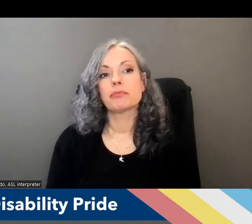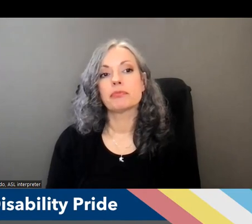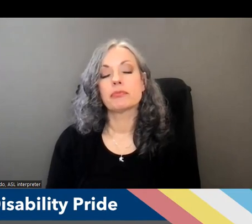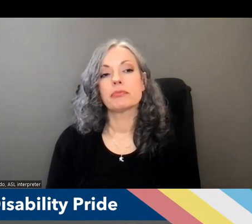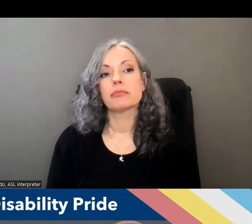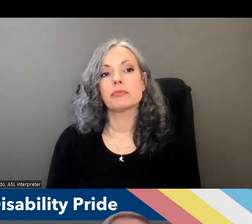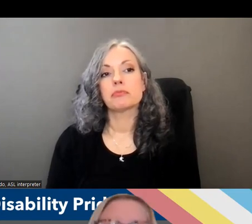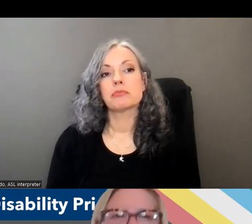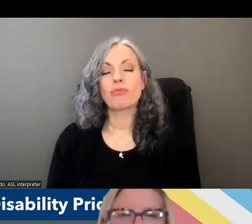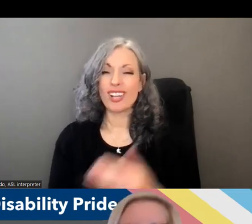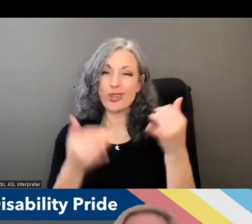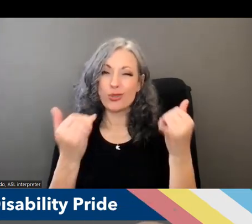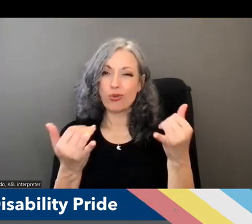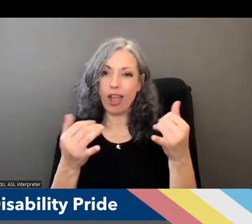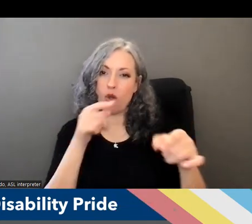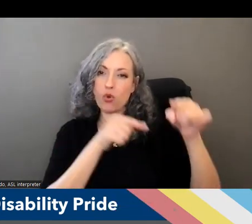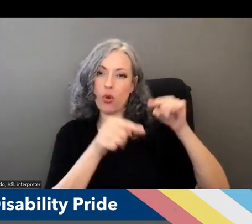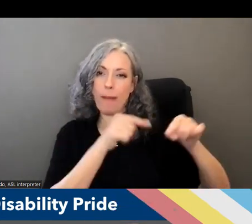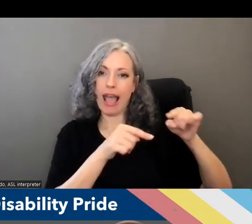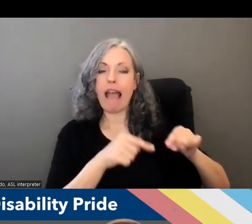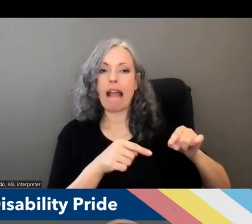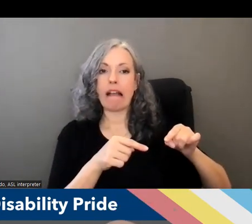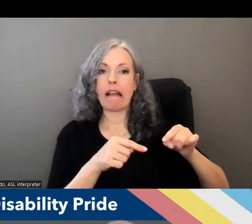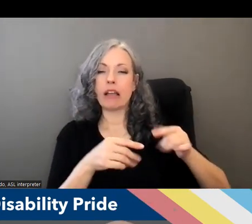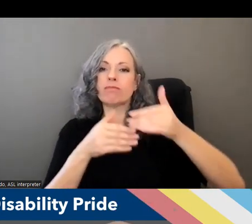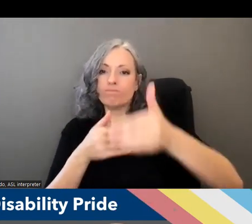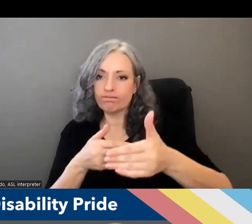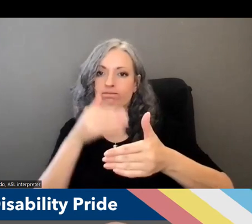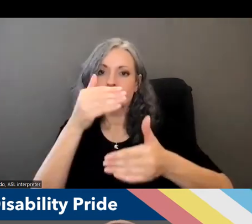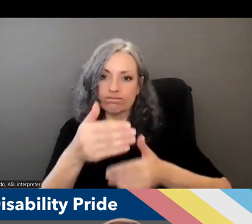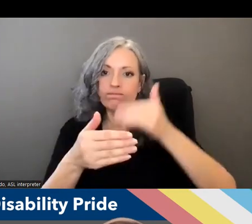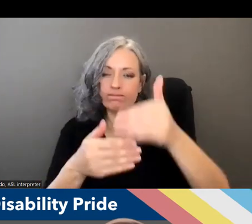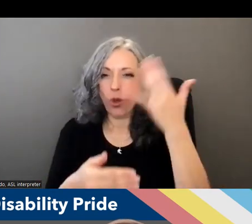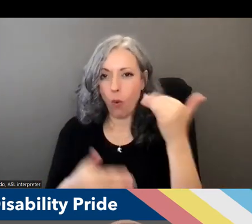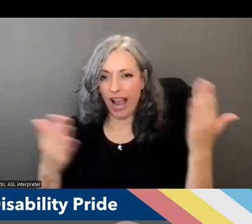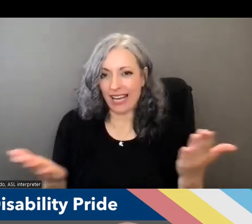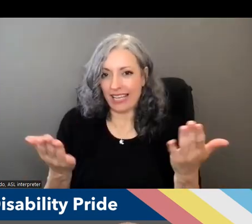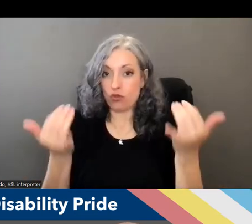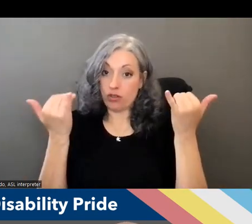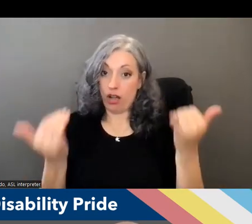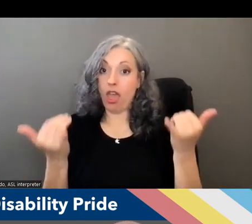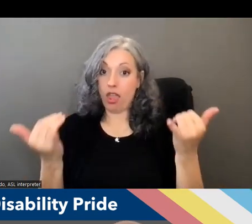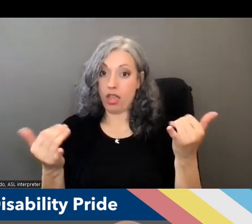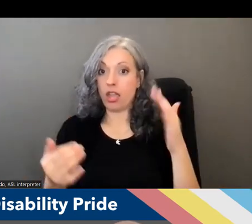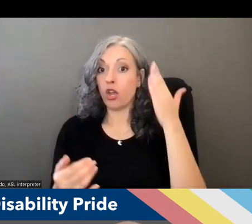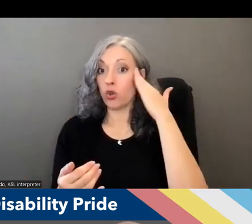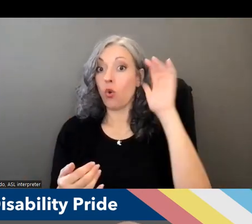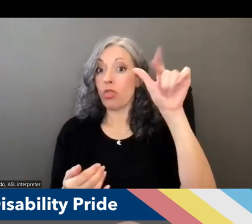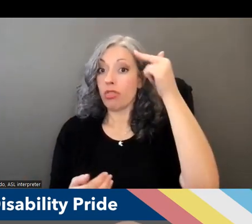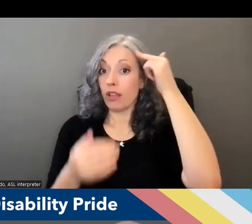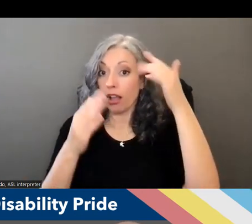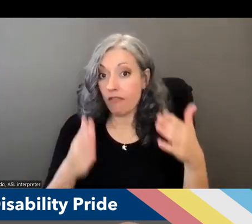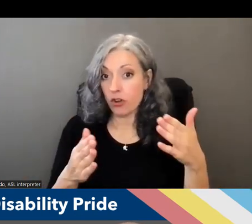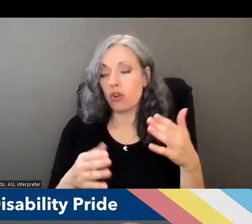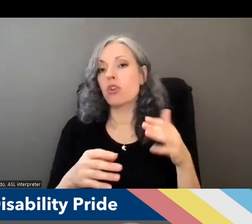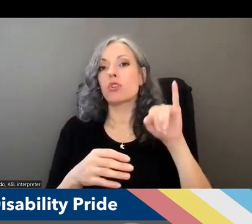so we'll take you back quickly through the steps that brought us here today um as you know governor newsom in june of 2019